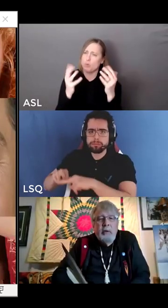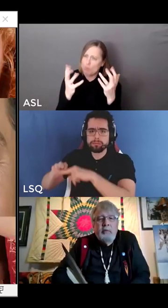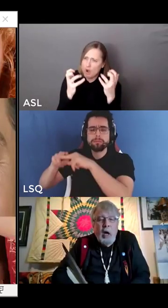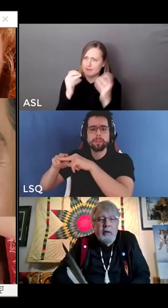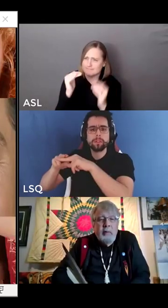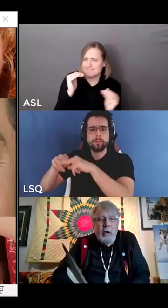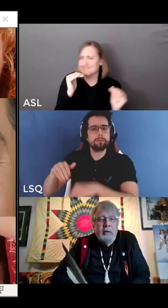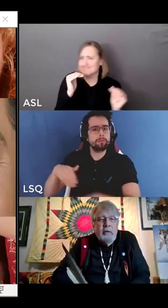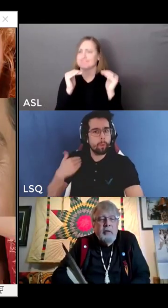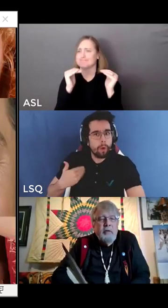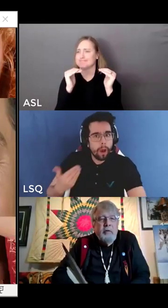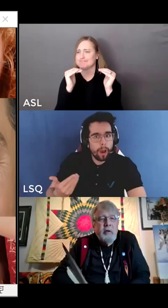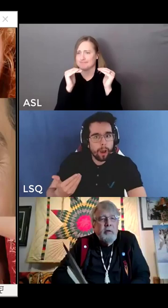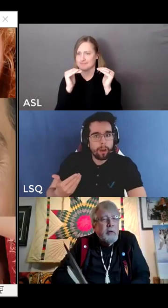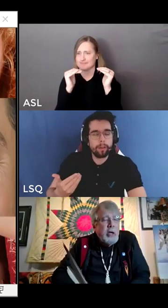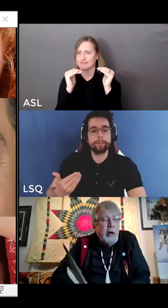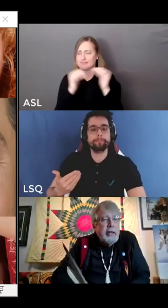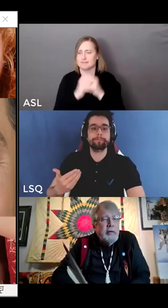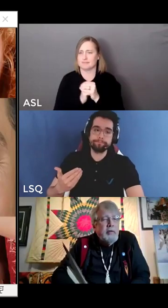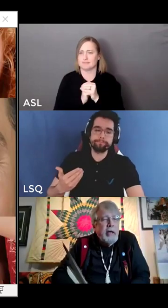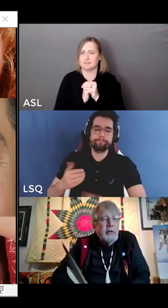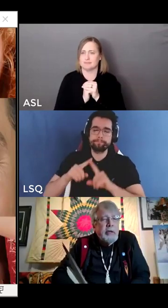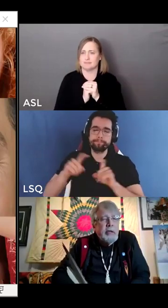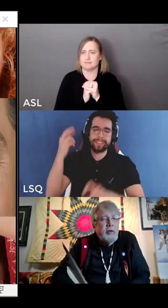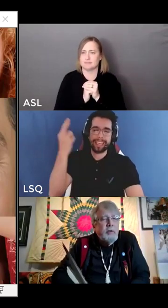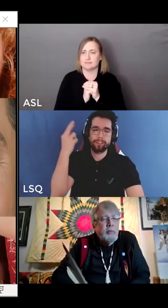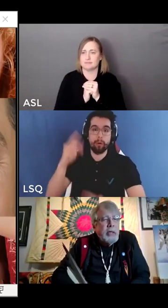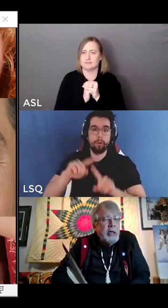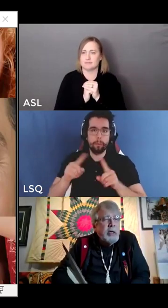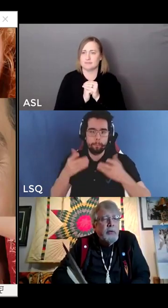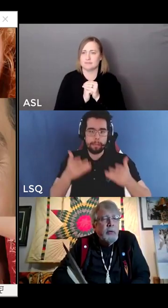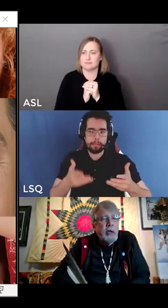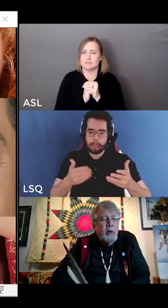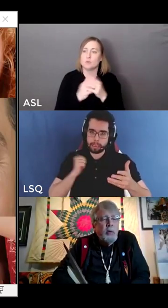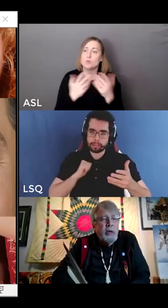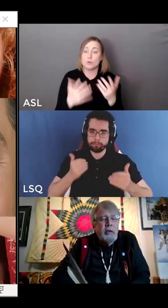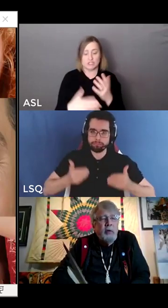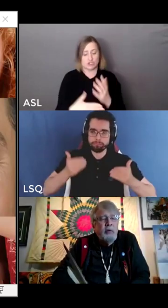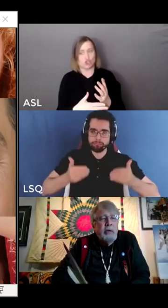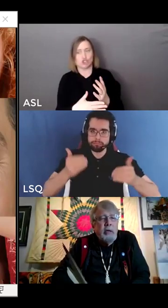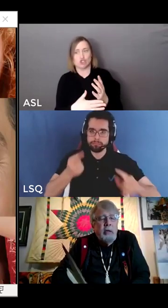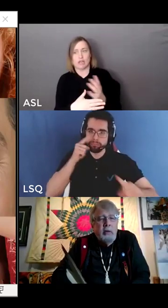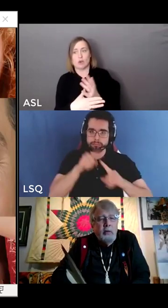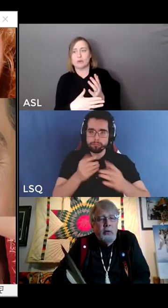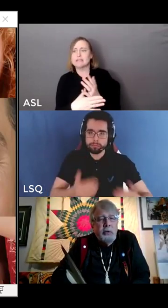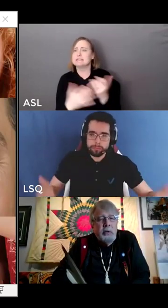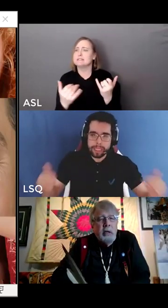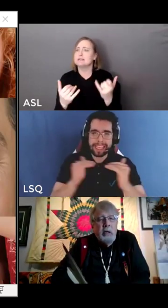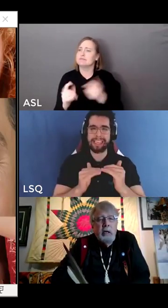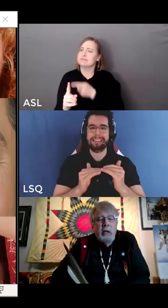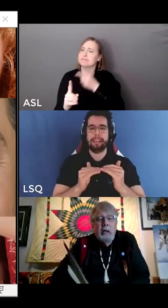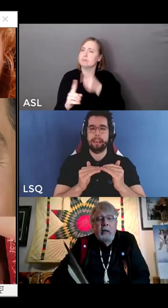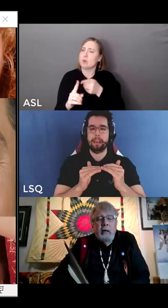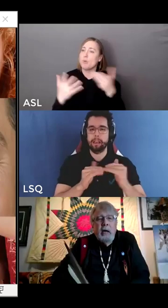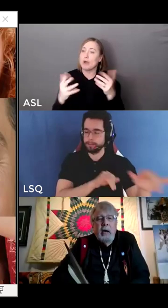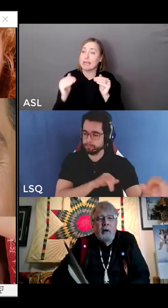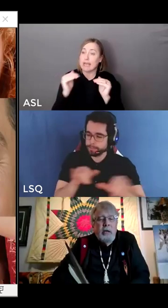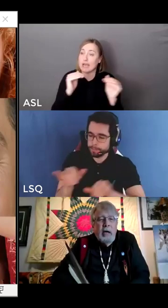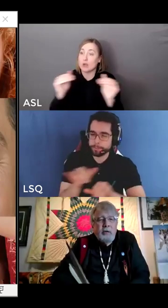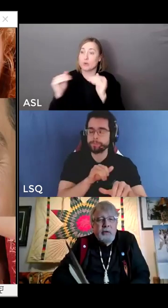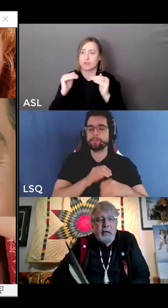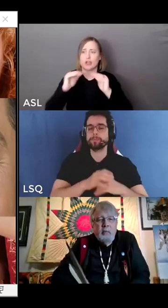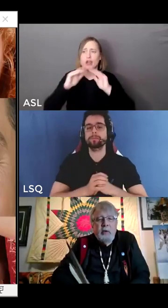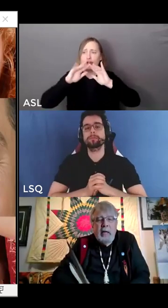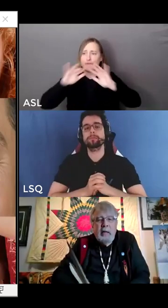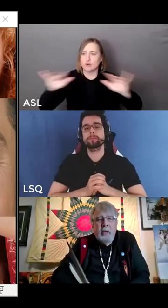As we've talked about, this sharing is actually speaking to the equity, diversity, and inclusion. How